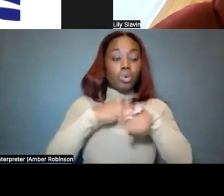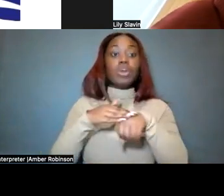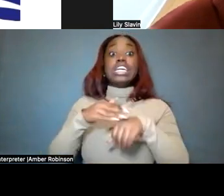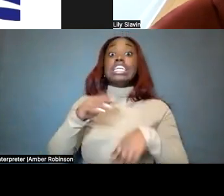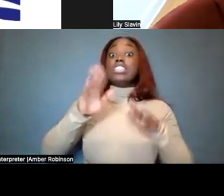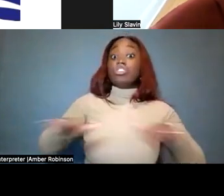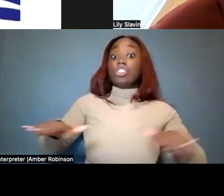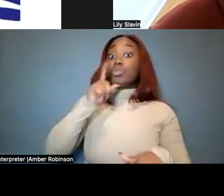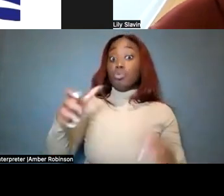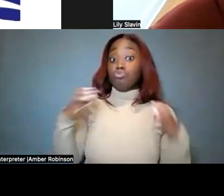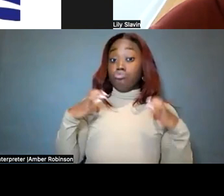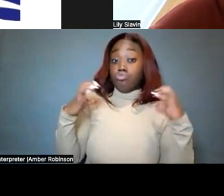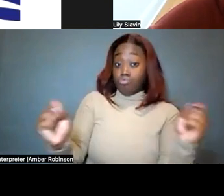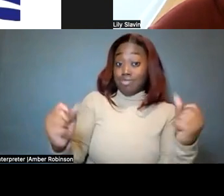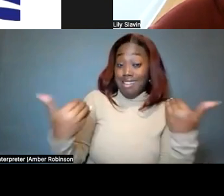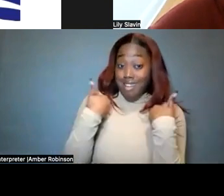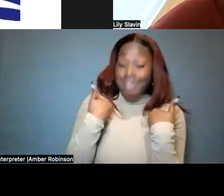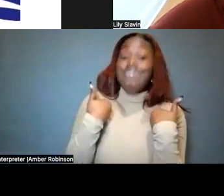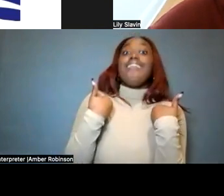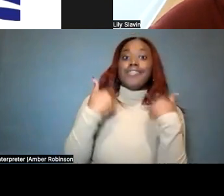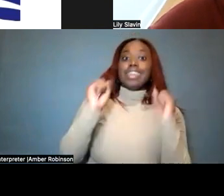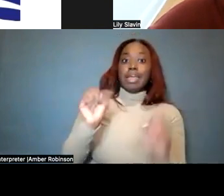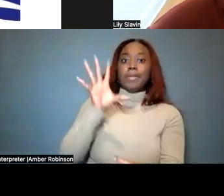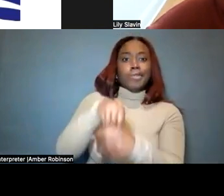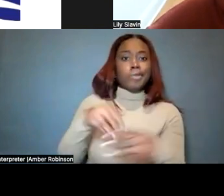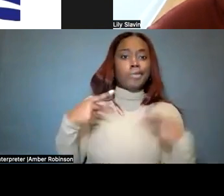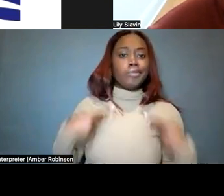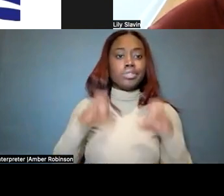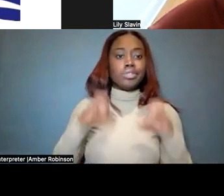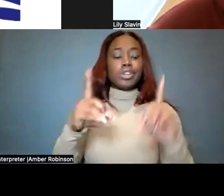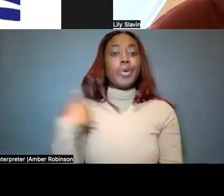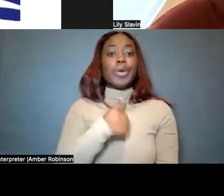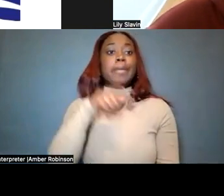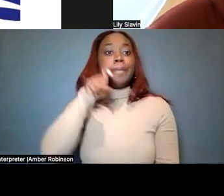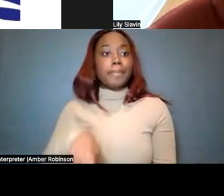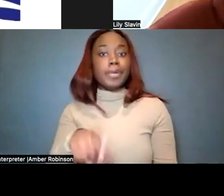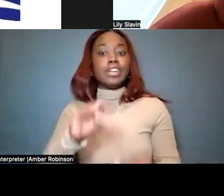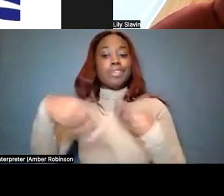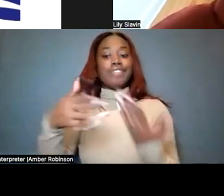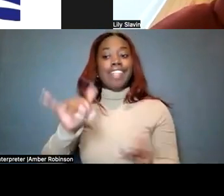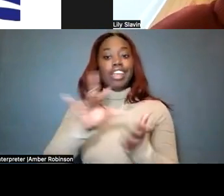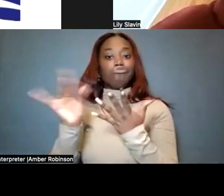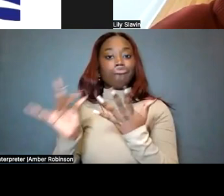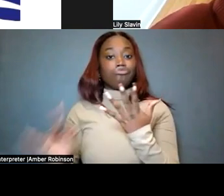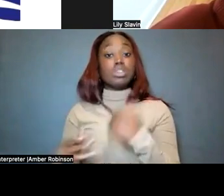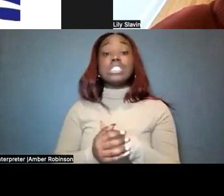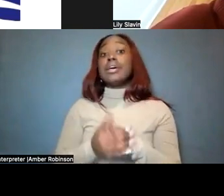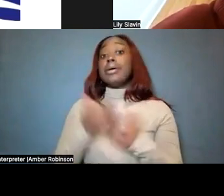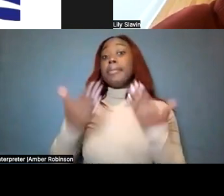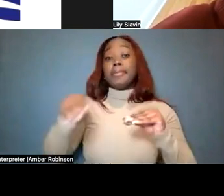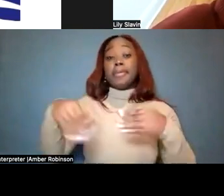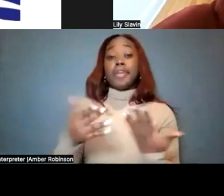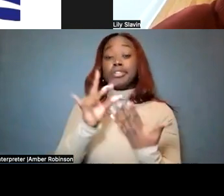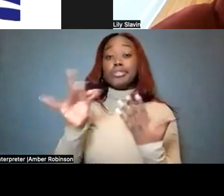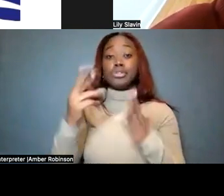can be successfully included in physical education. And we have to give them that choice. Now, we might give them a choice of